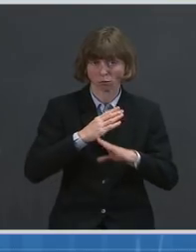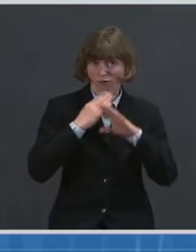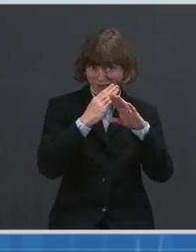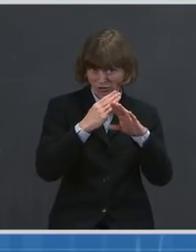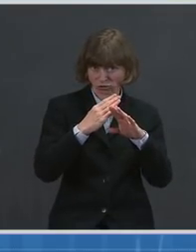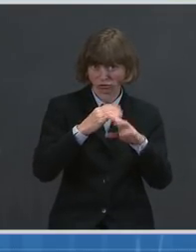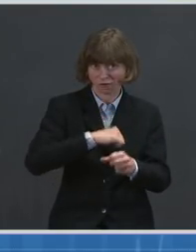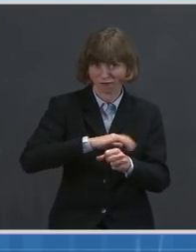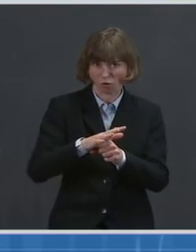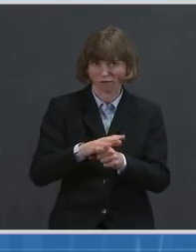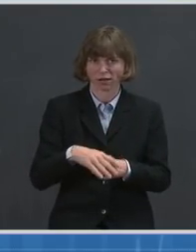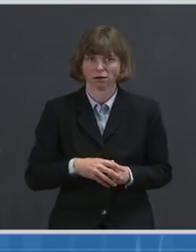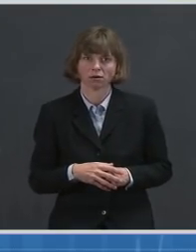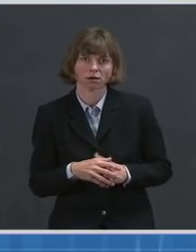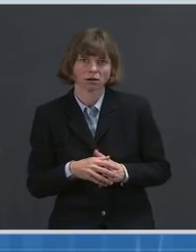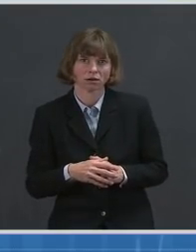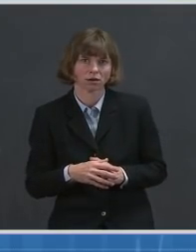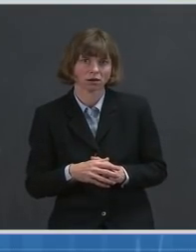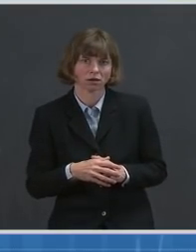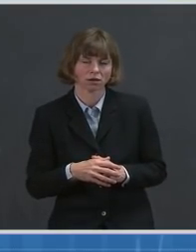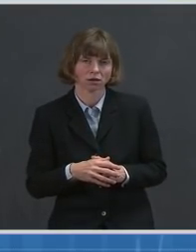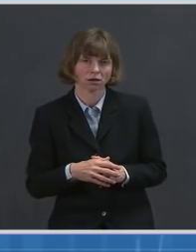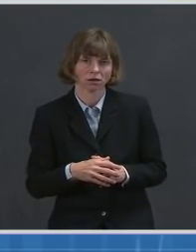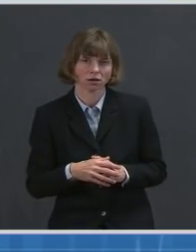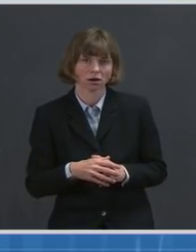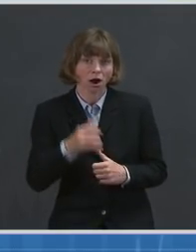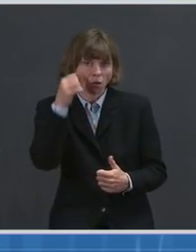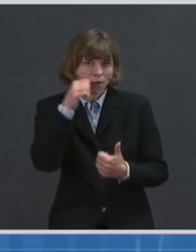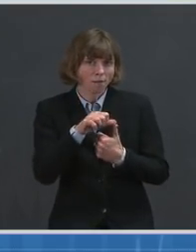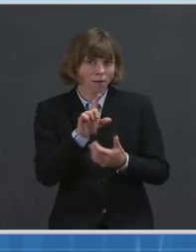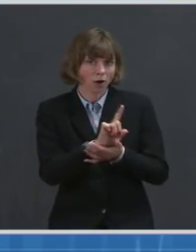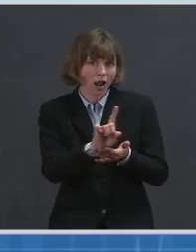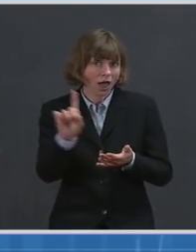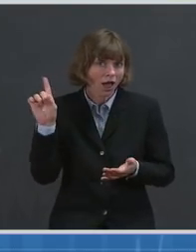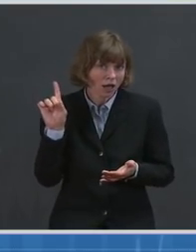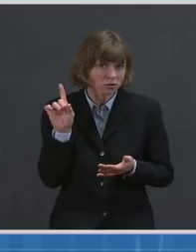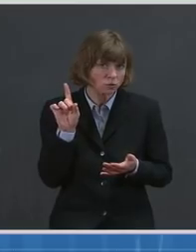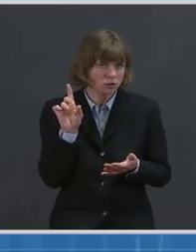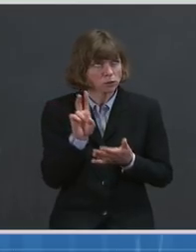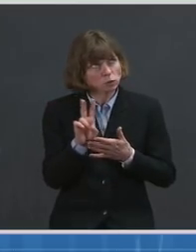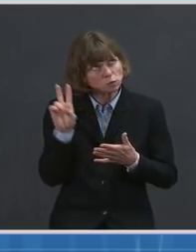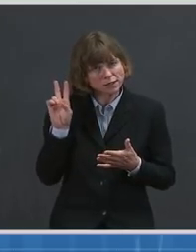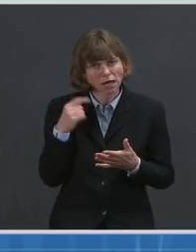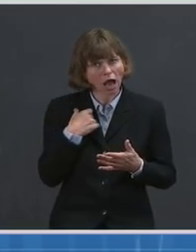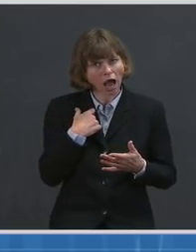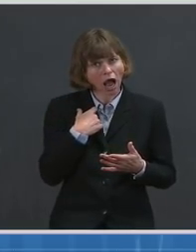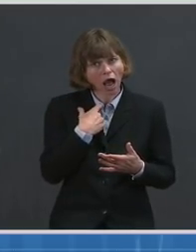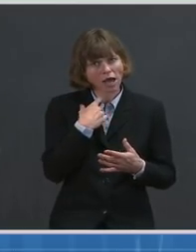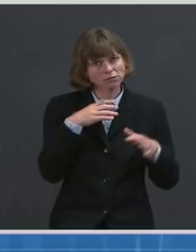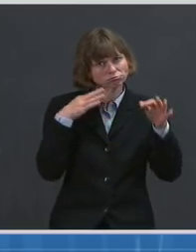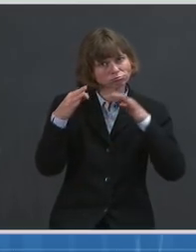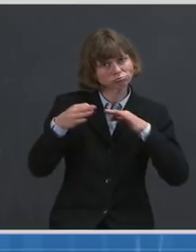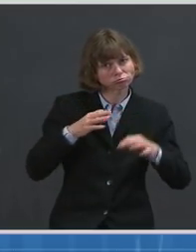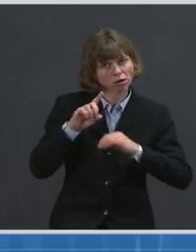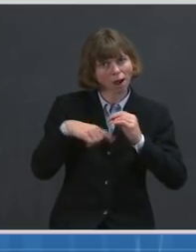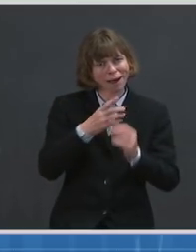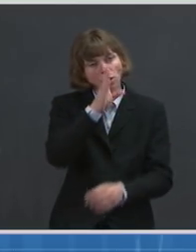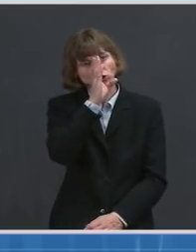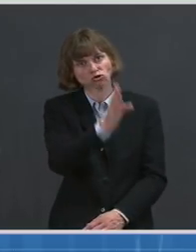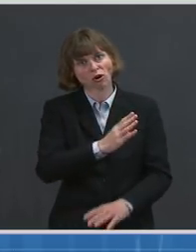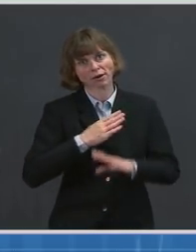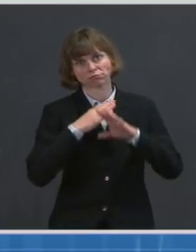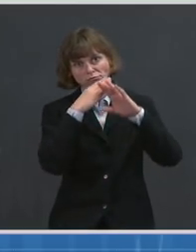a week or so ago, I spoke to you about the direct antiviral agents that we are pursuing in a very